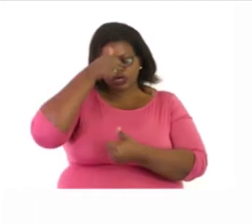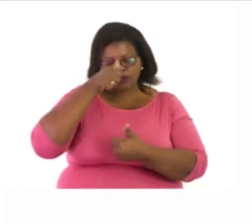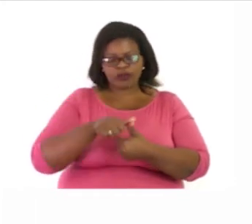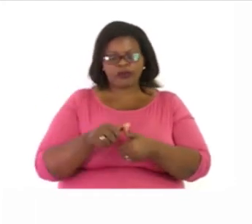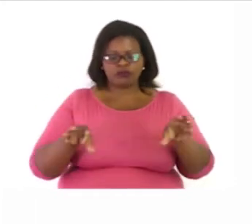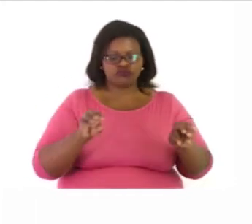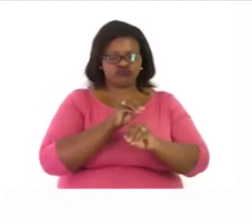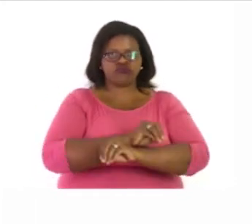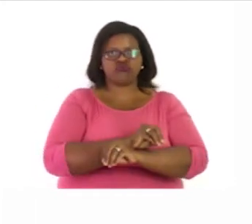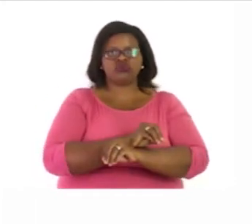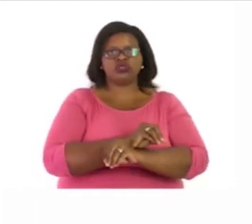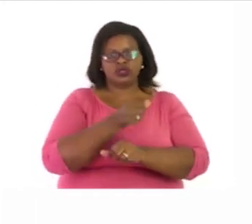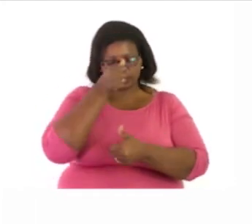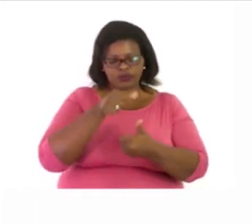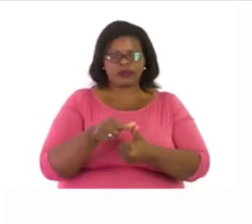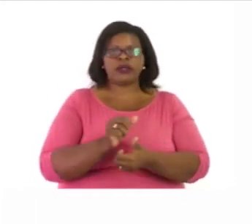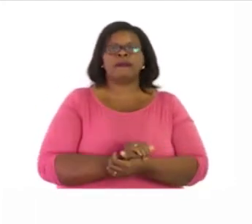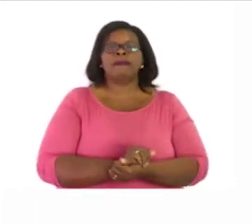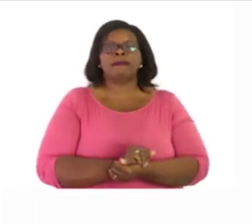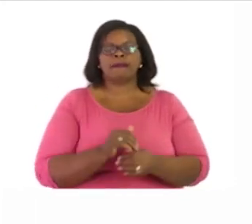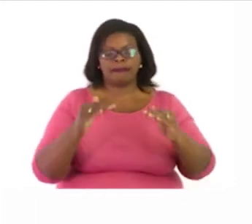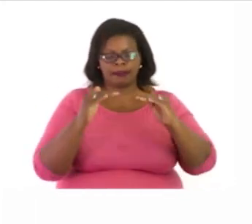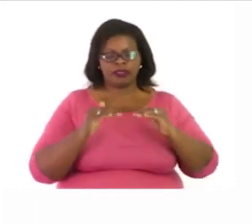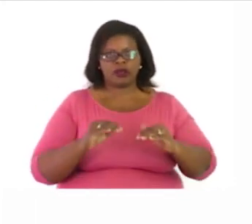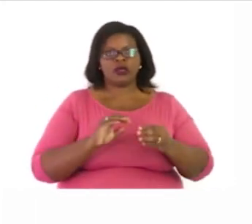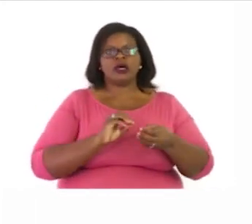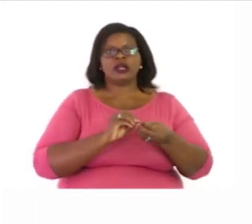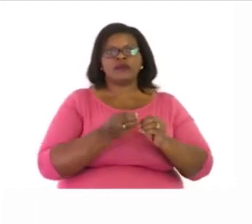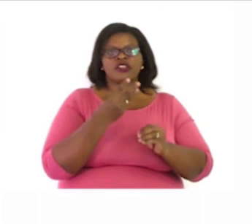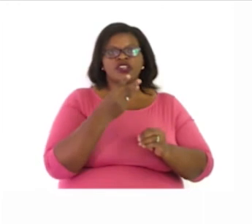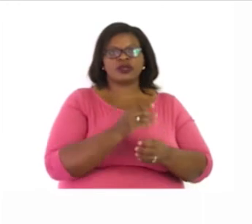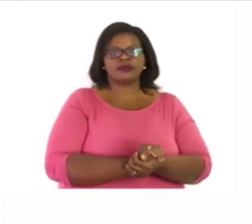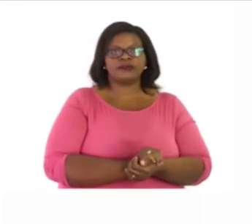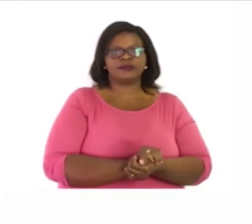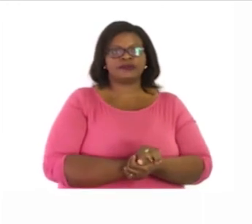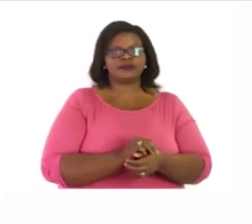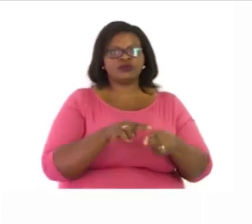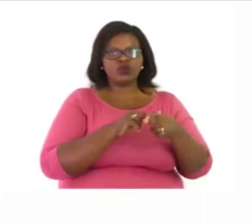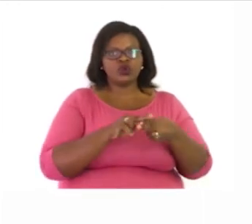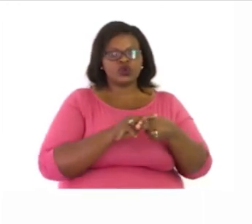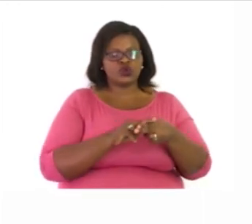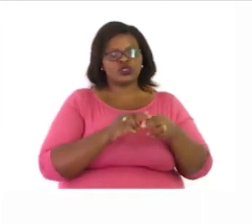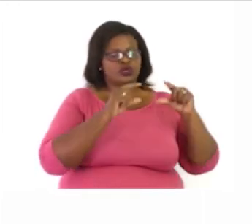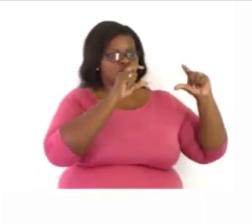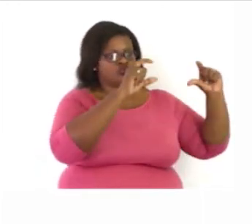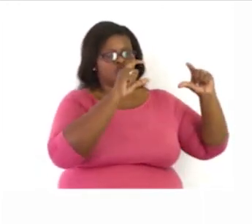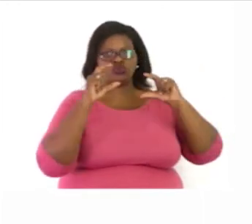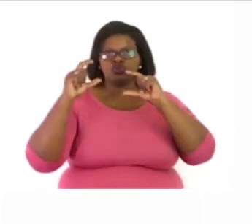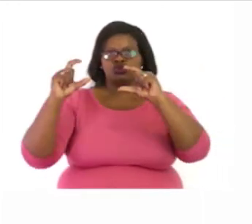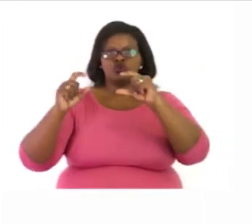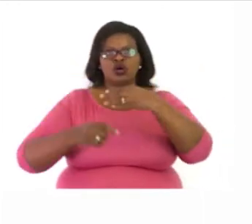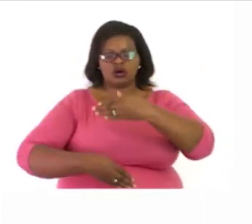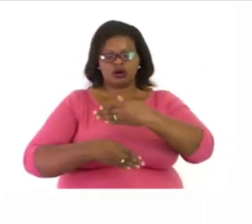apply commutative property here, guys. Number 3. Use associative property of addition.